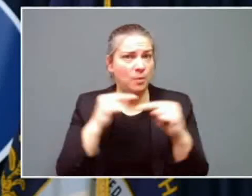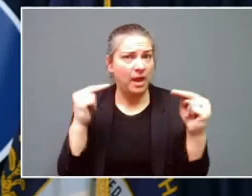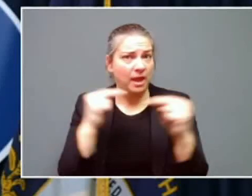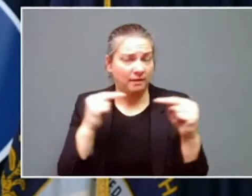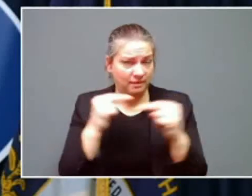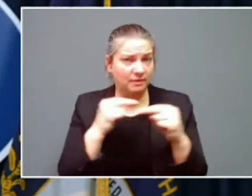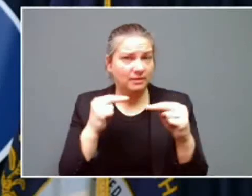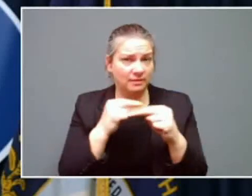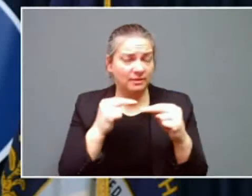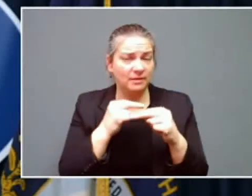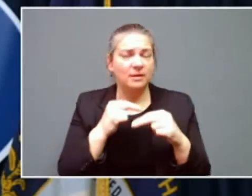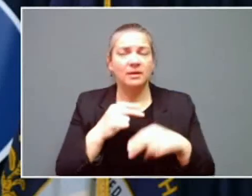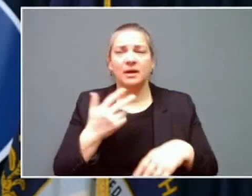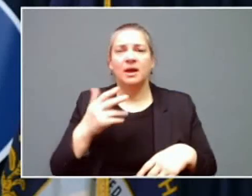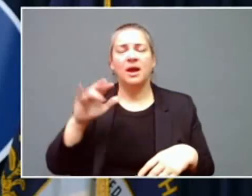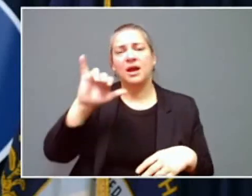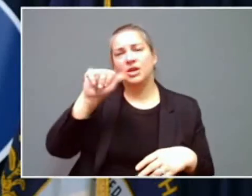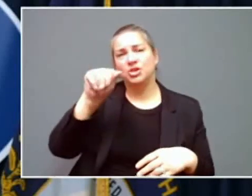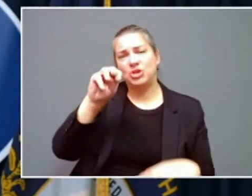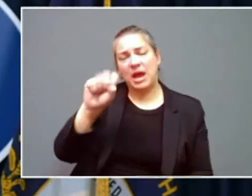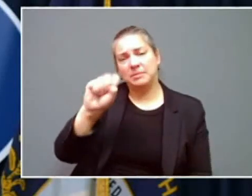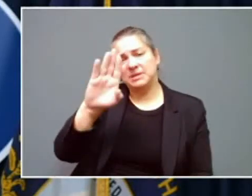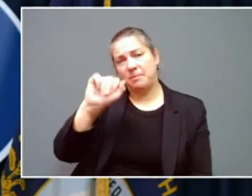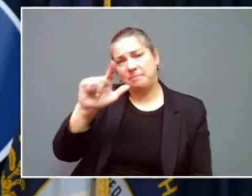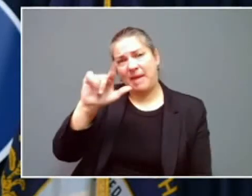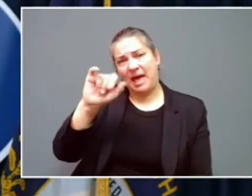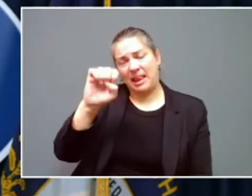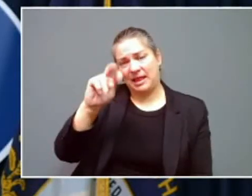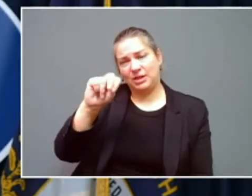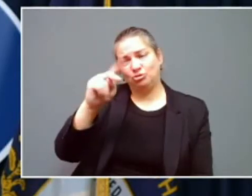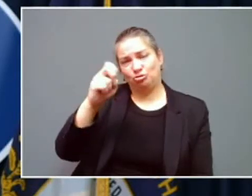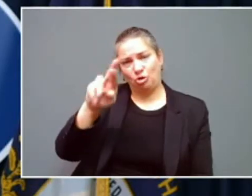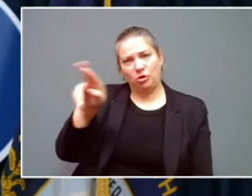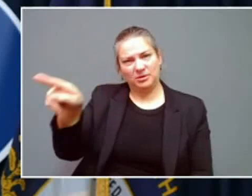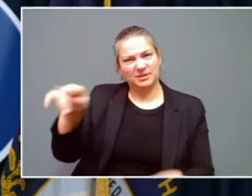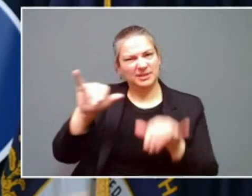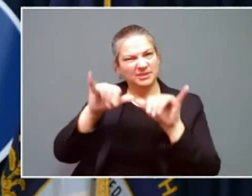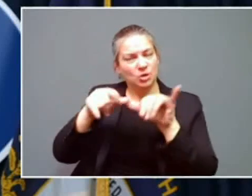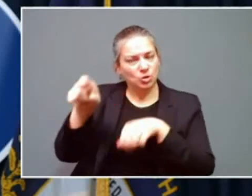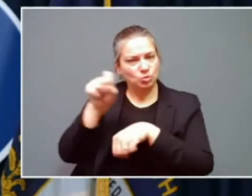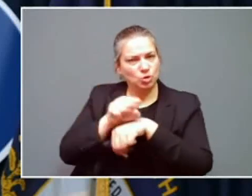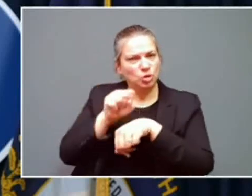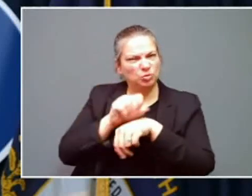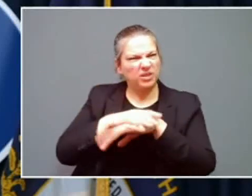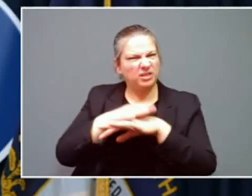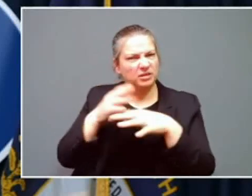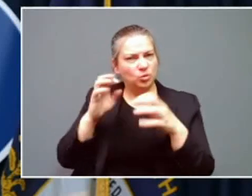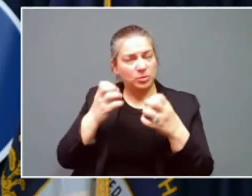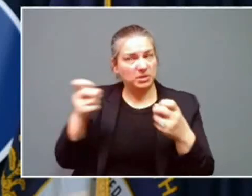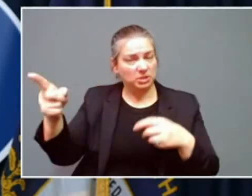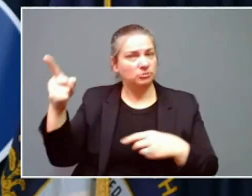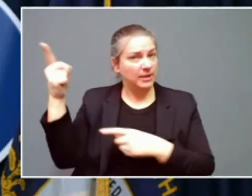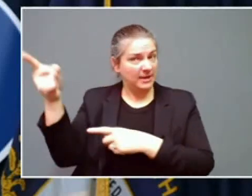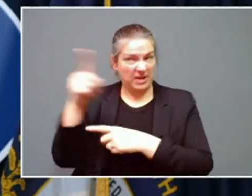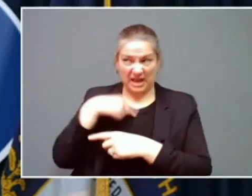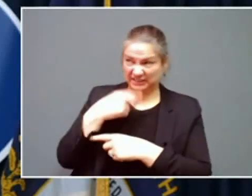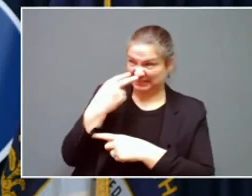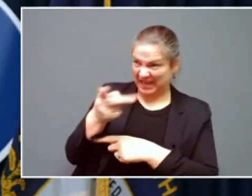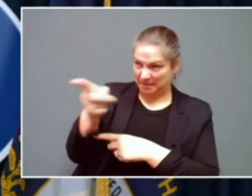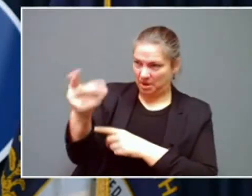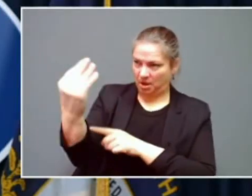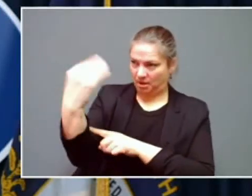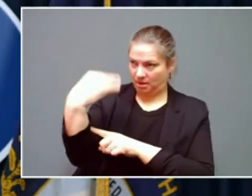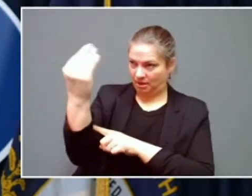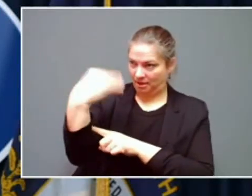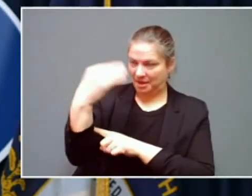Ballinger is here today with me, and he's shaking his head in agreement with that, so we know, Governor, that that's exactly what's being deployed.